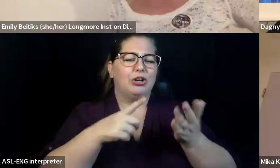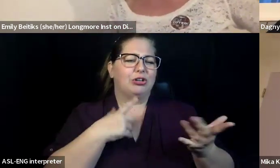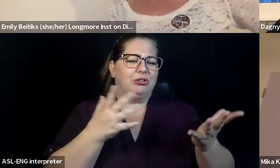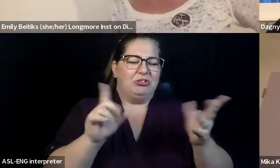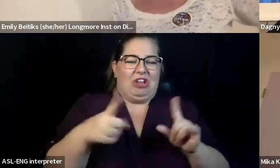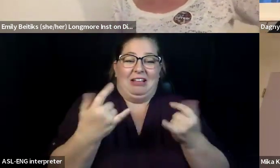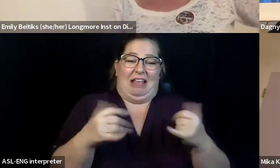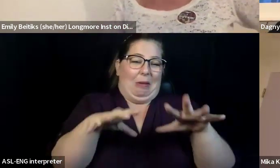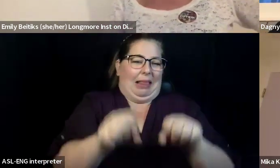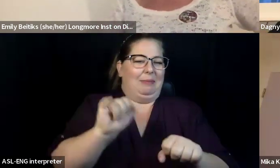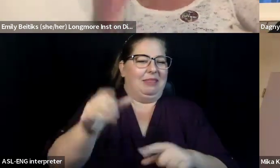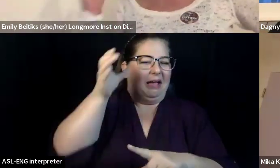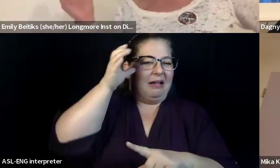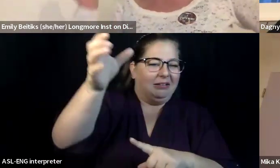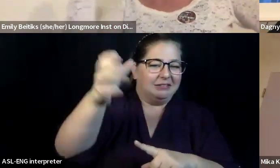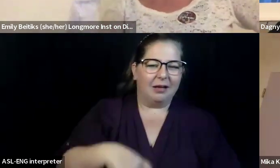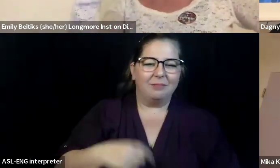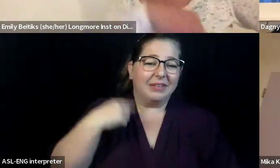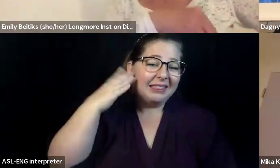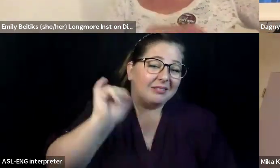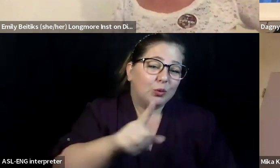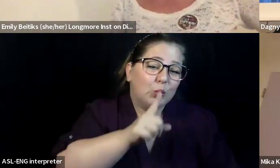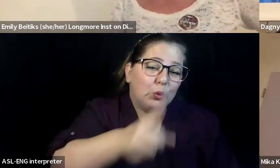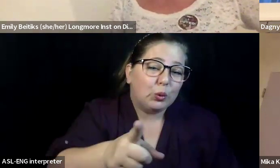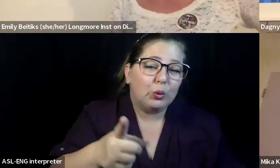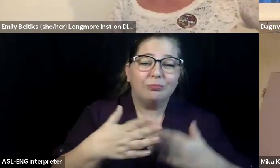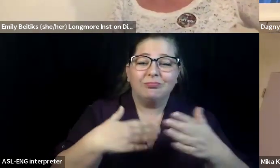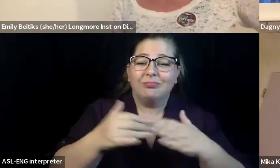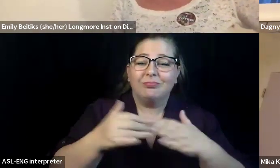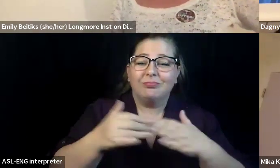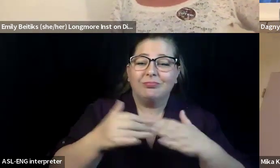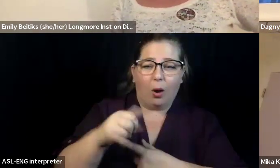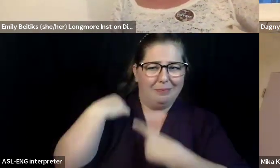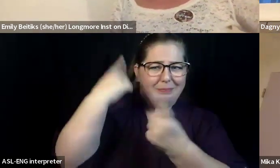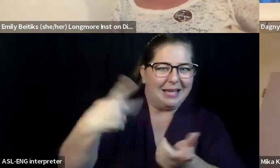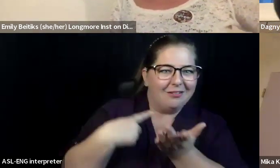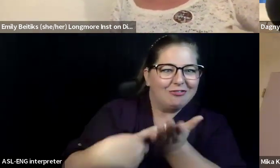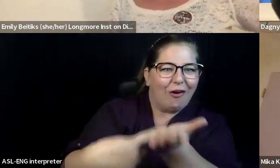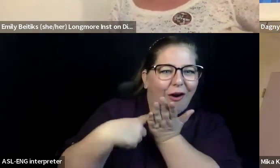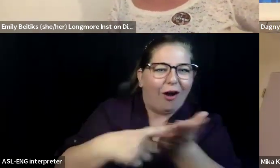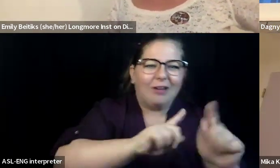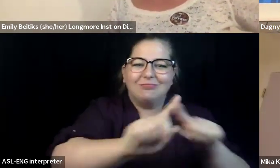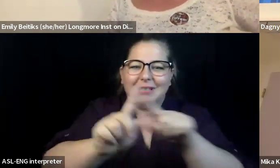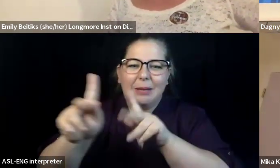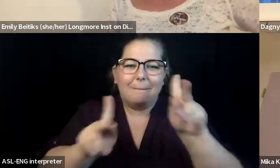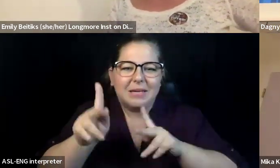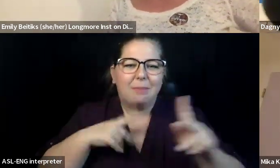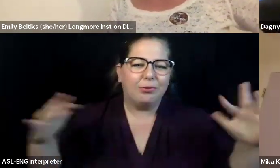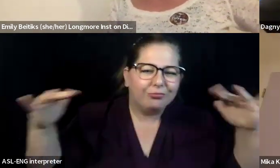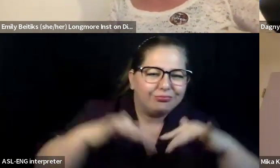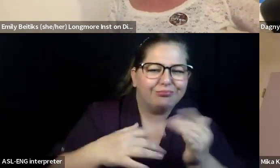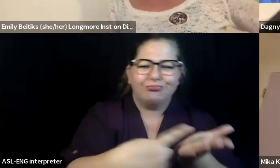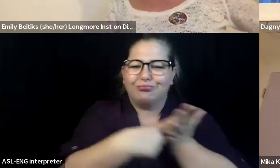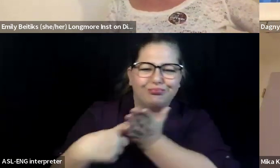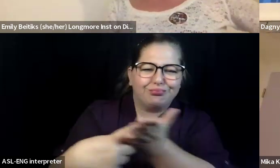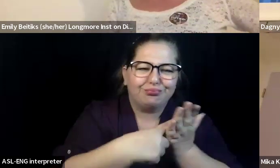complicated being part of it as, as, as having some of the connection be from university, but yeah, I think it's really valuable and important that it's